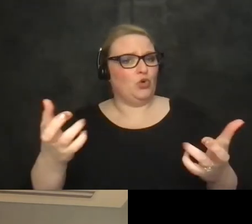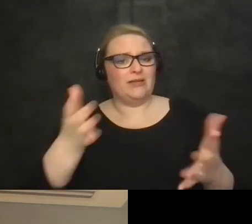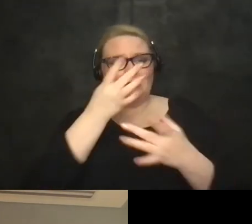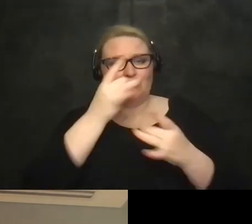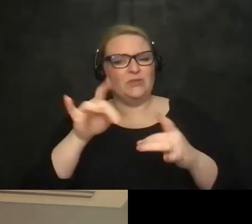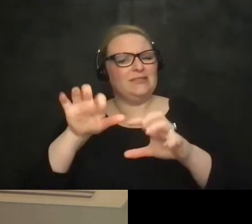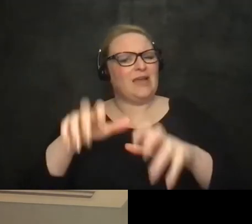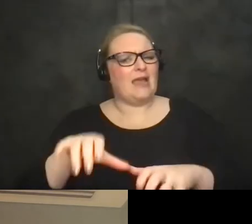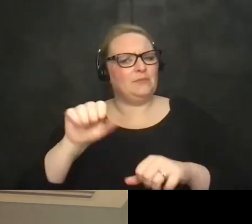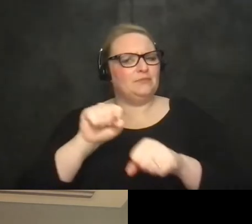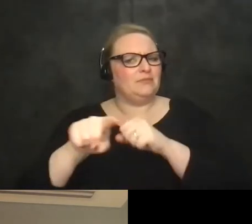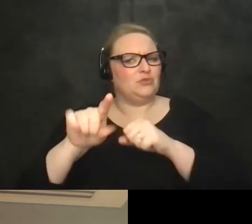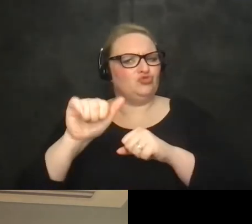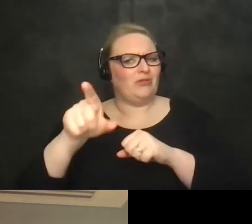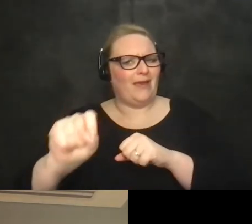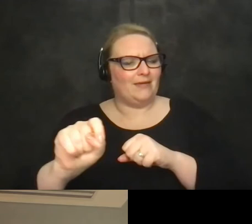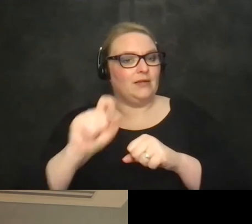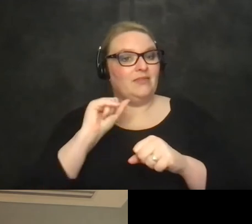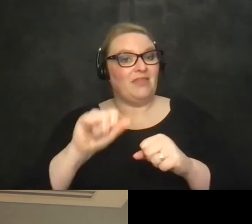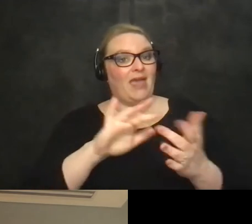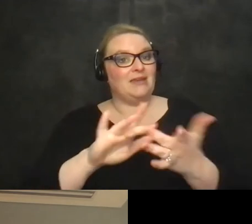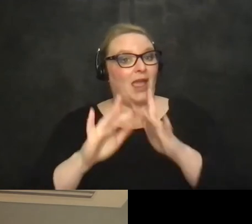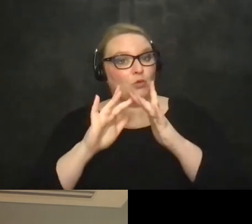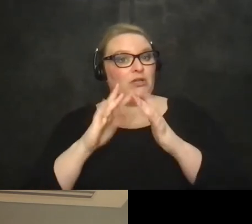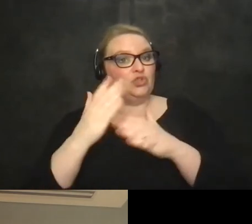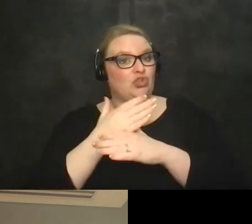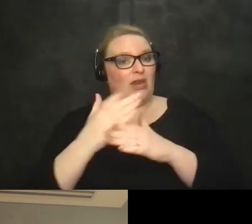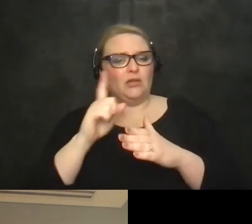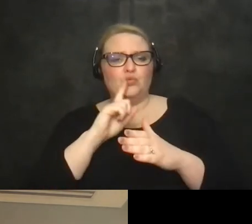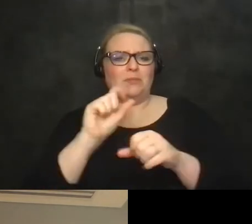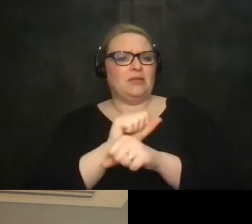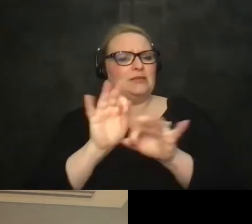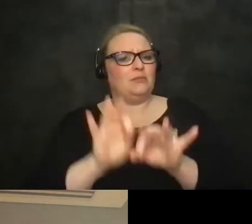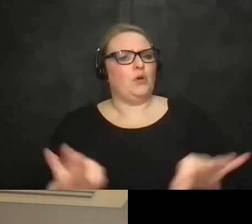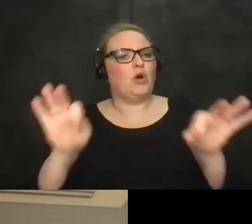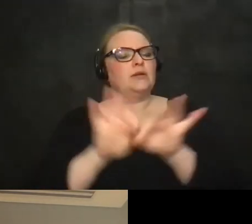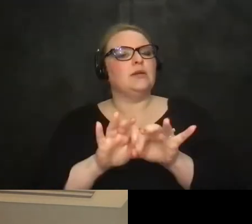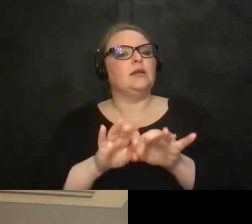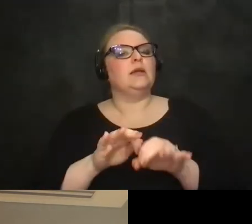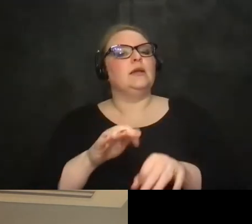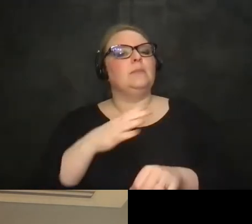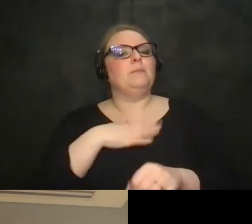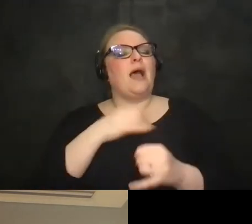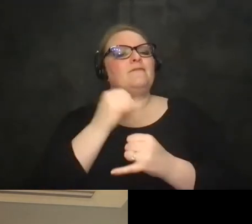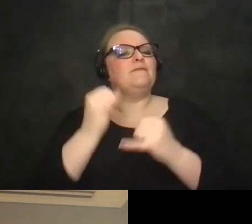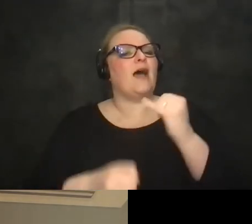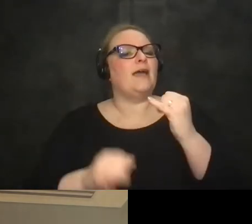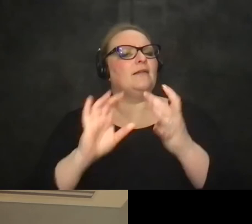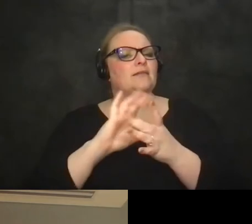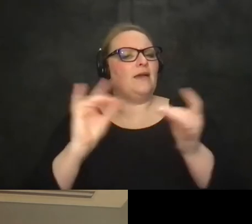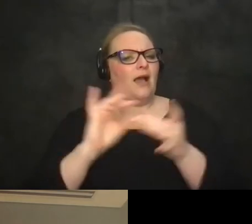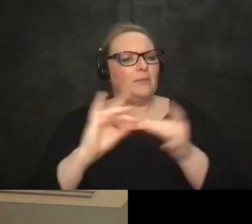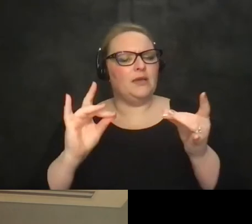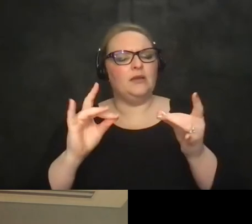um that networking that sharing is unbelievably important um i think my my final comment to you is there's